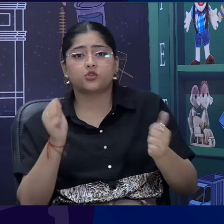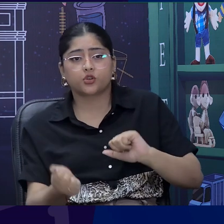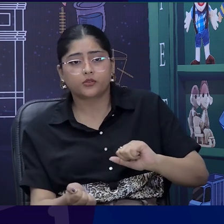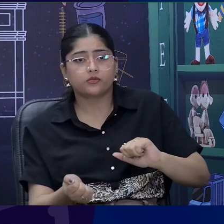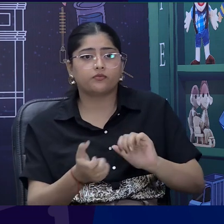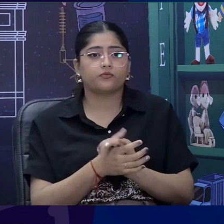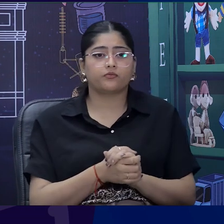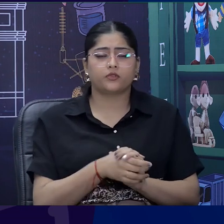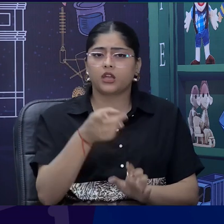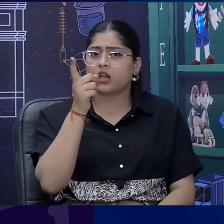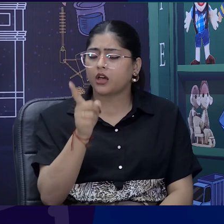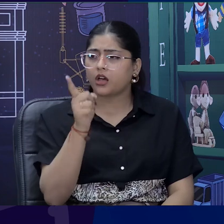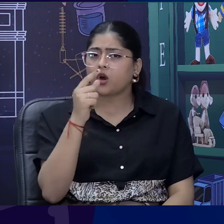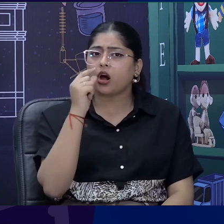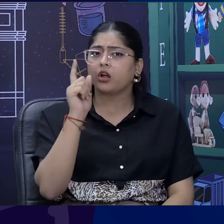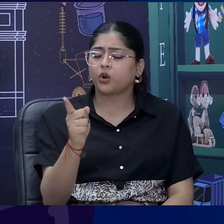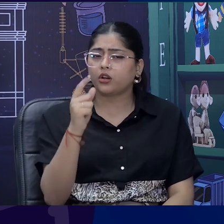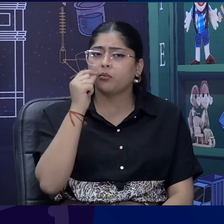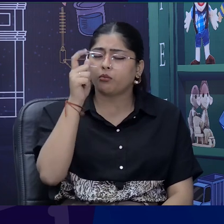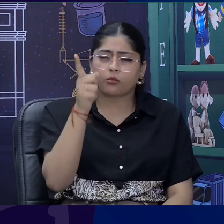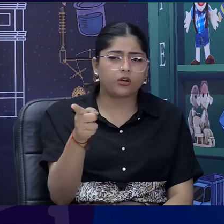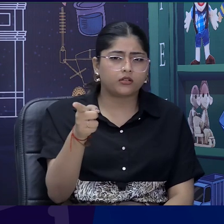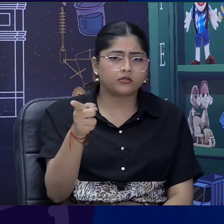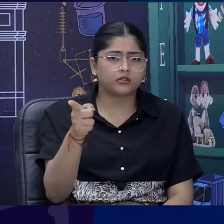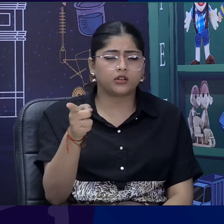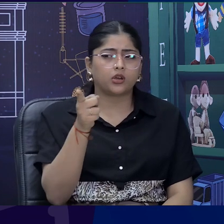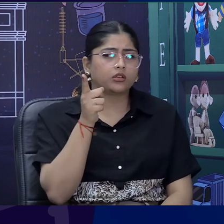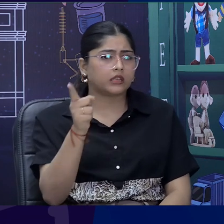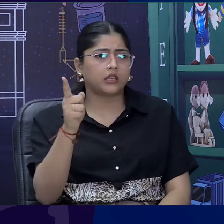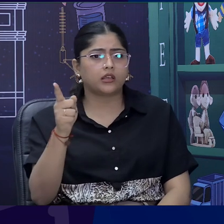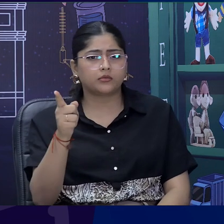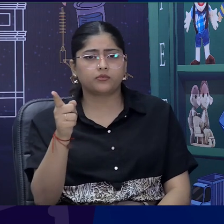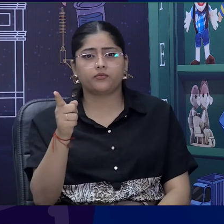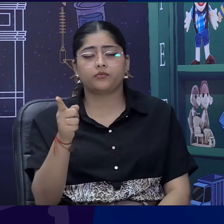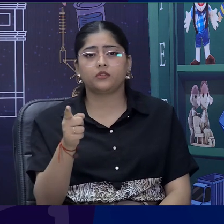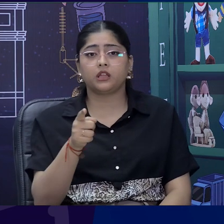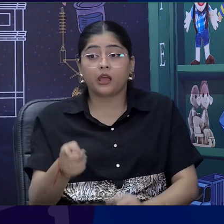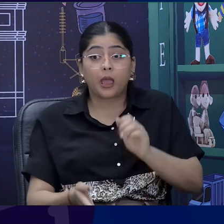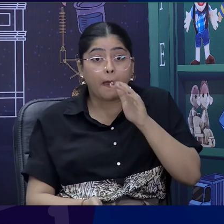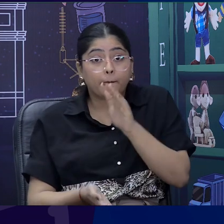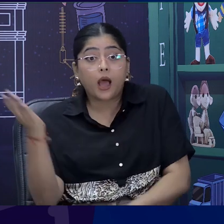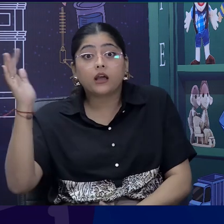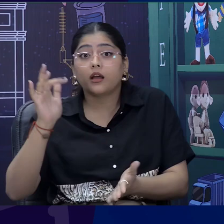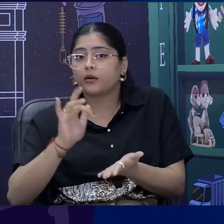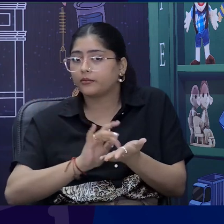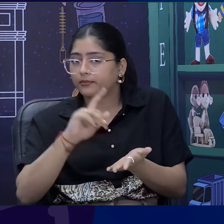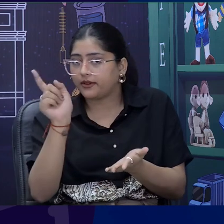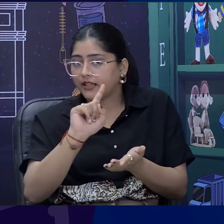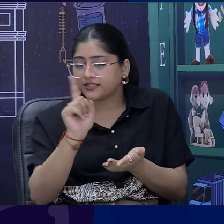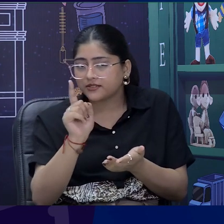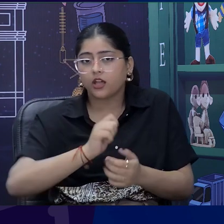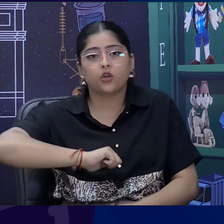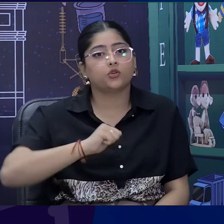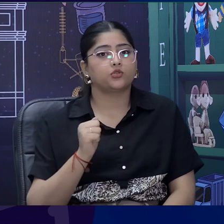was a naughty boy and a naughty boy was he. He ran away to Scotland, the